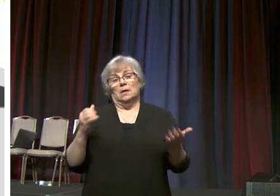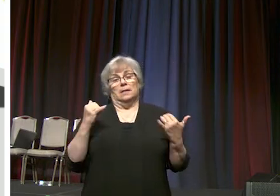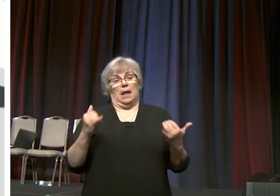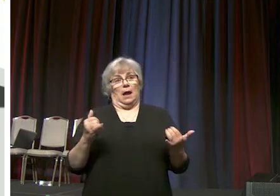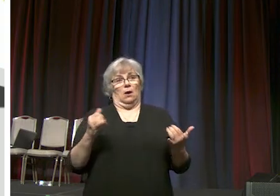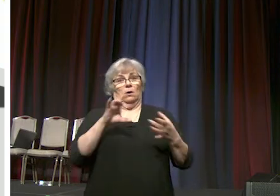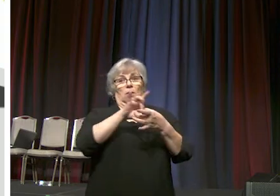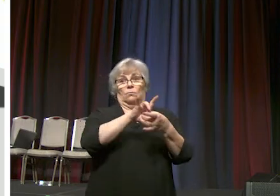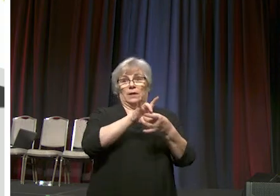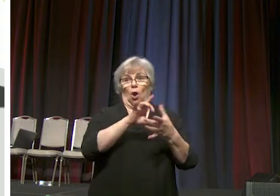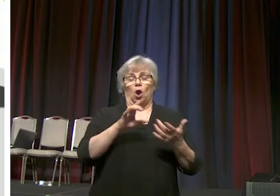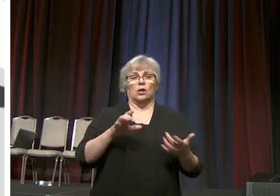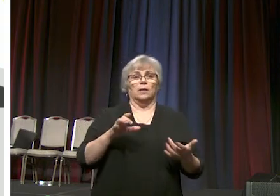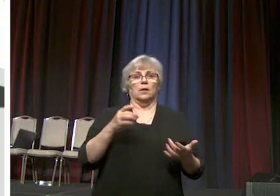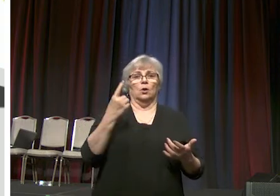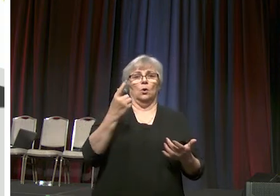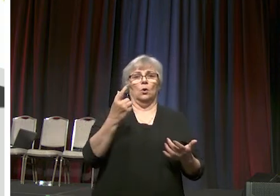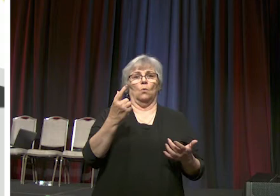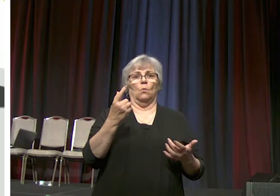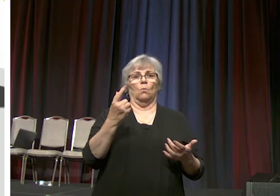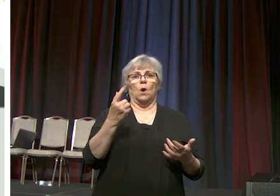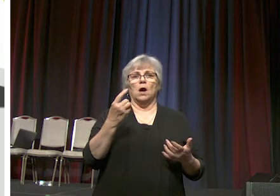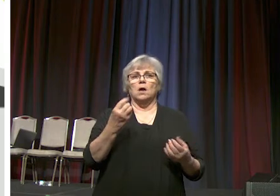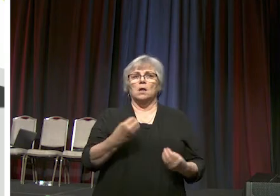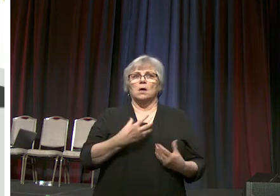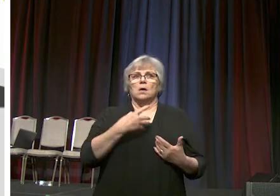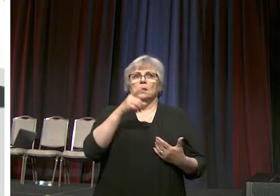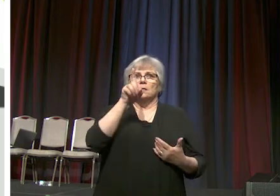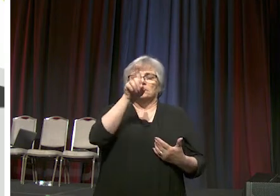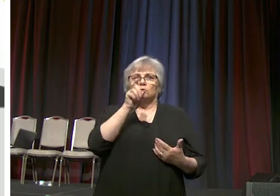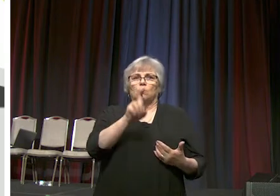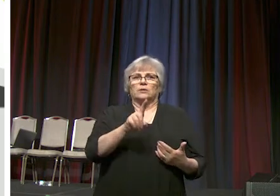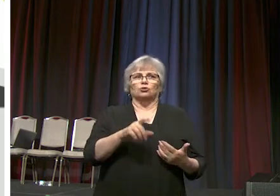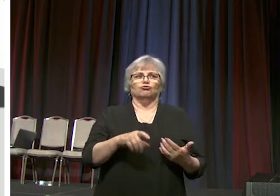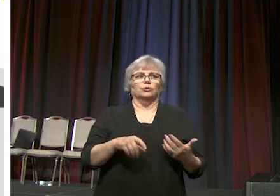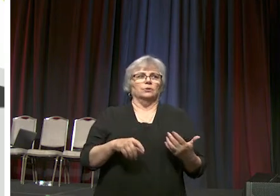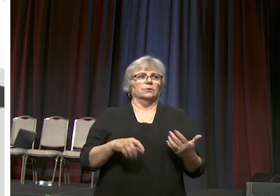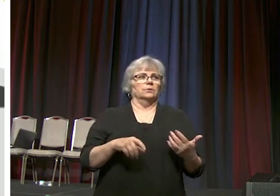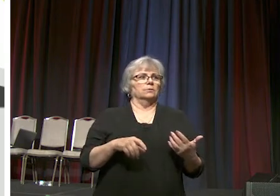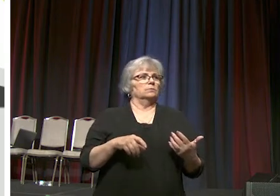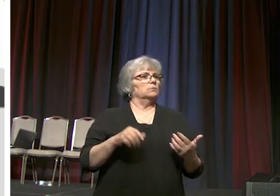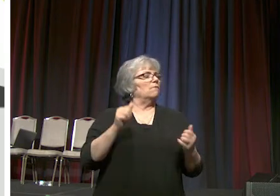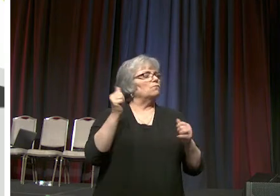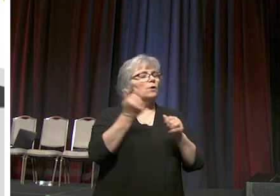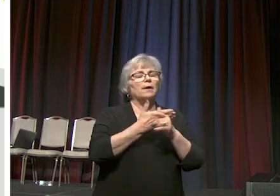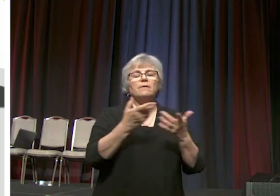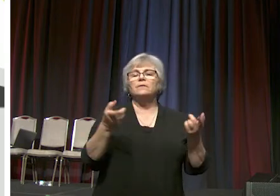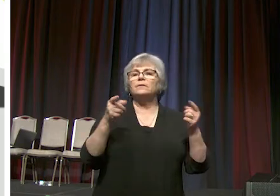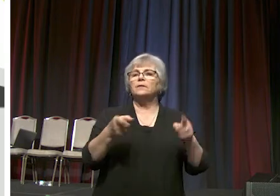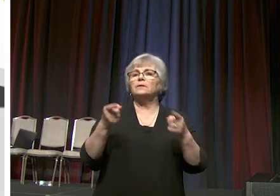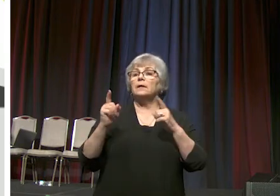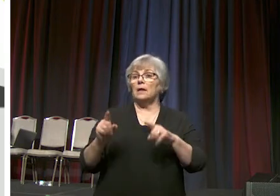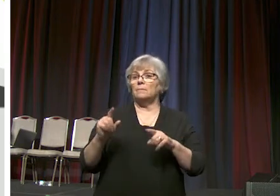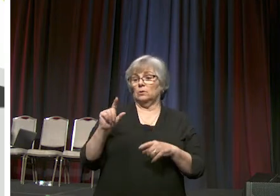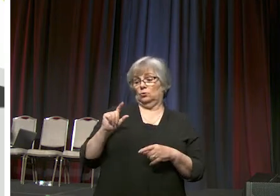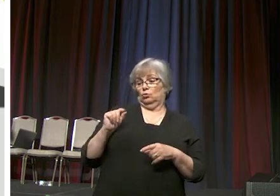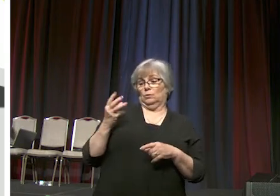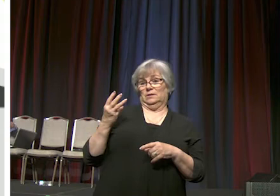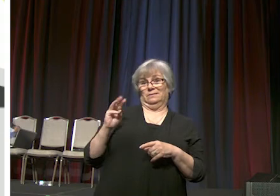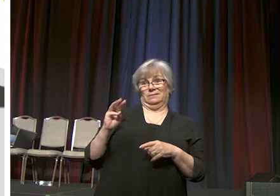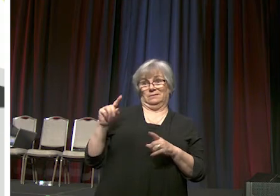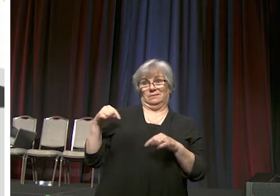regarding one looming question in light of everything else that's taken place since 2016